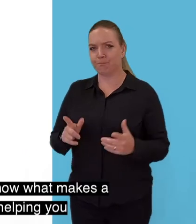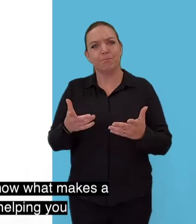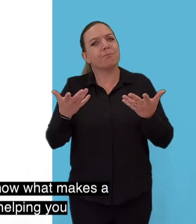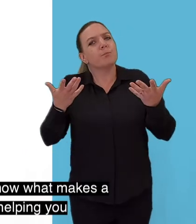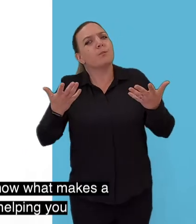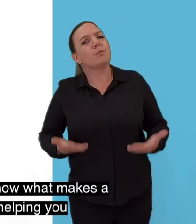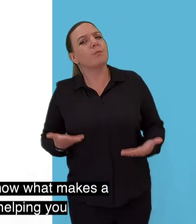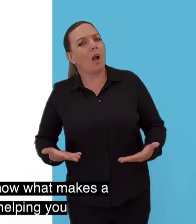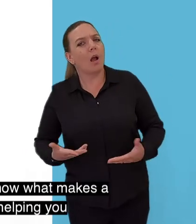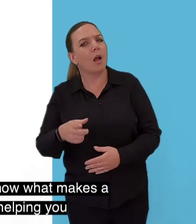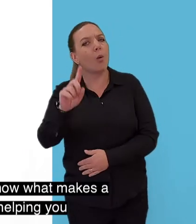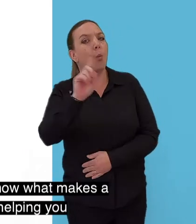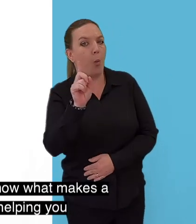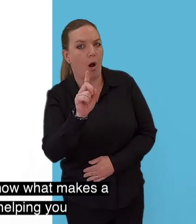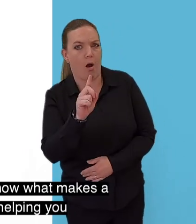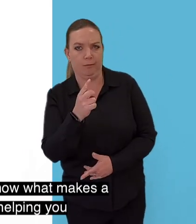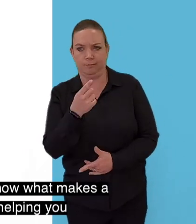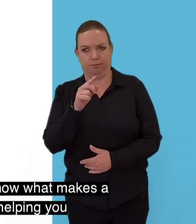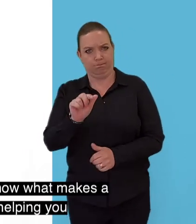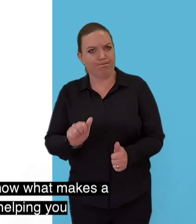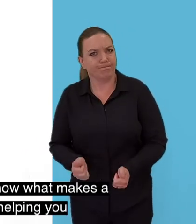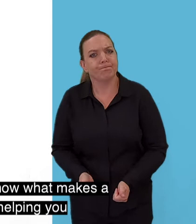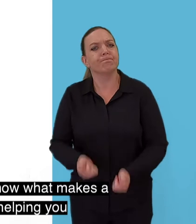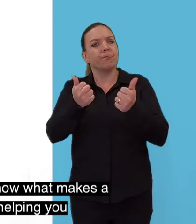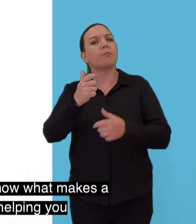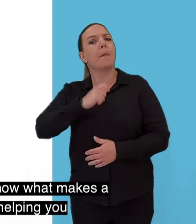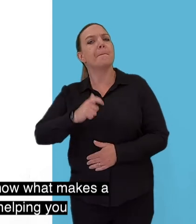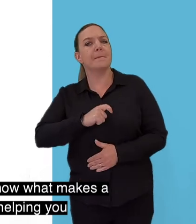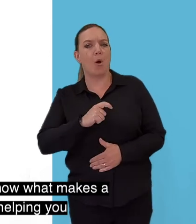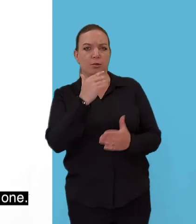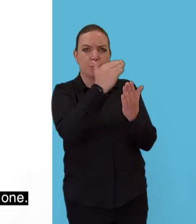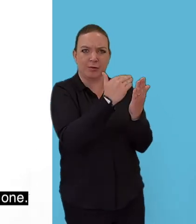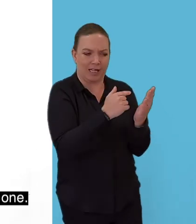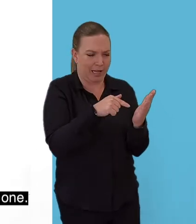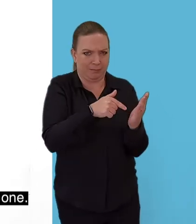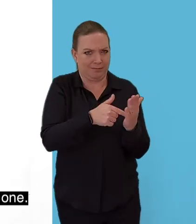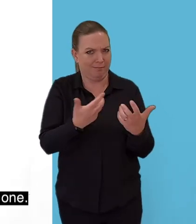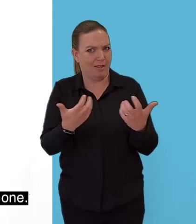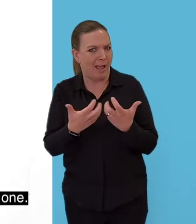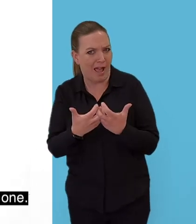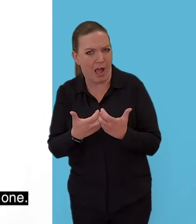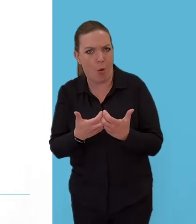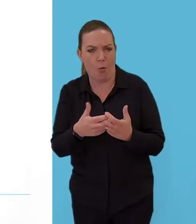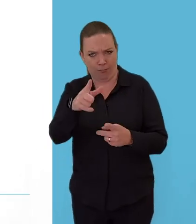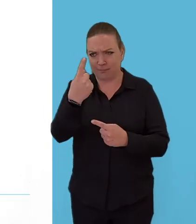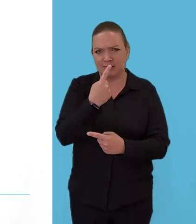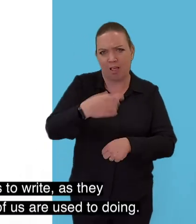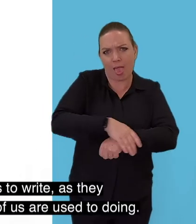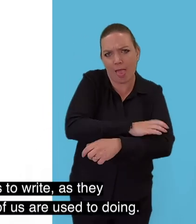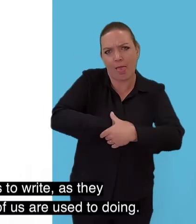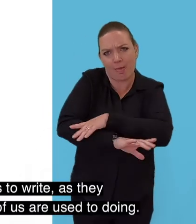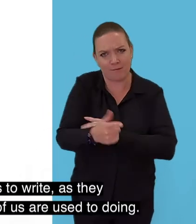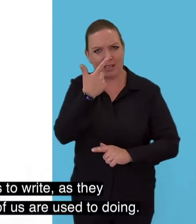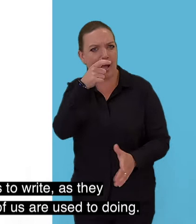Today what we will be covering is letting you know what makes a good university personal statement and helping you to make a solid start on your own one.